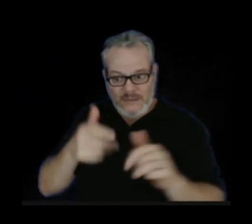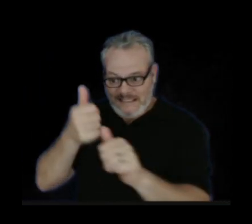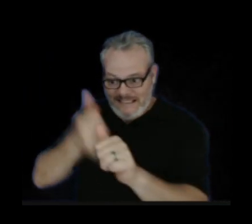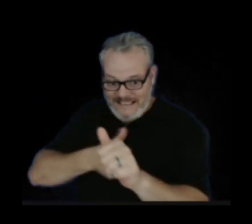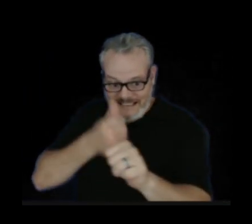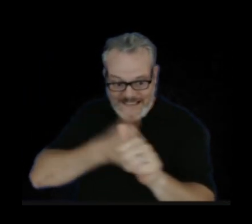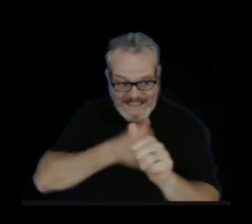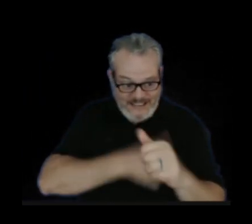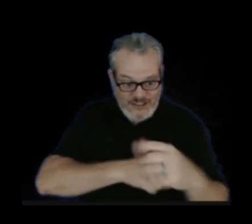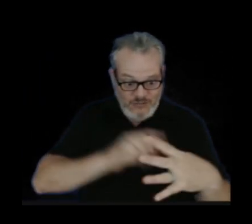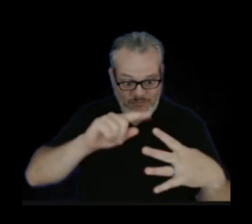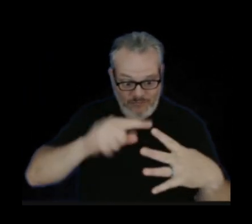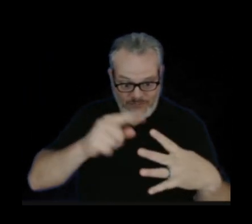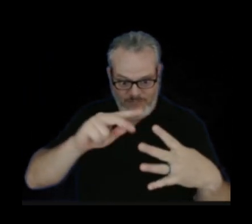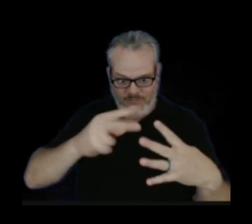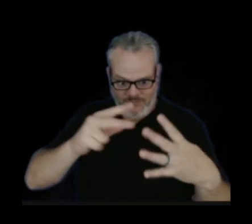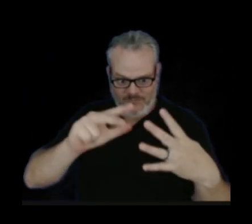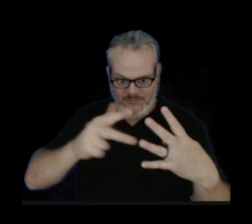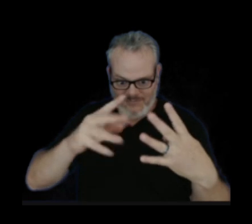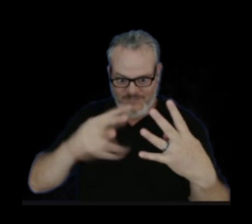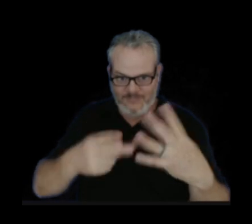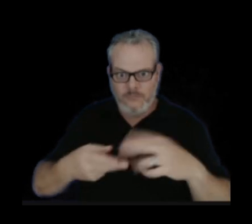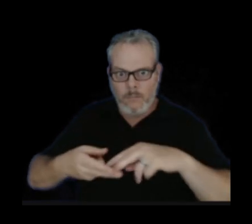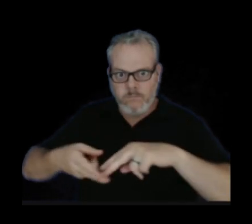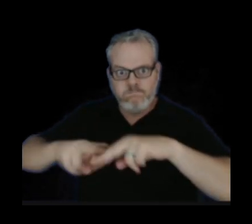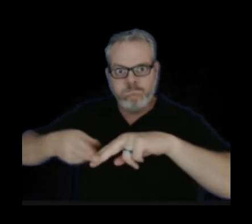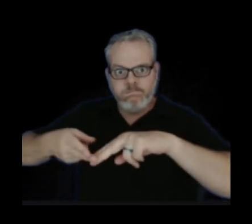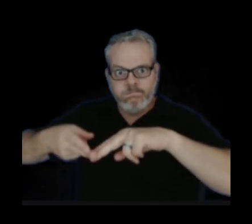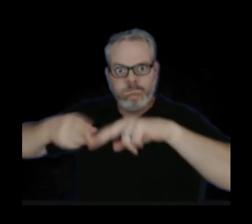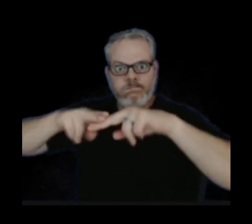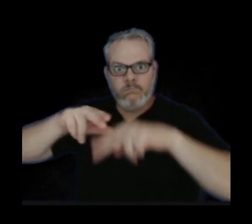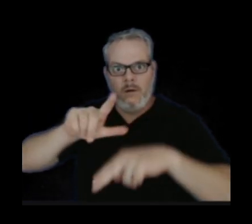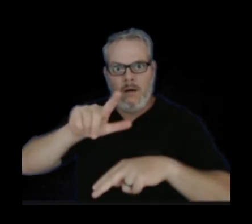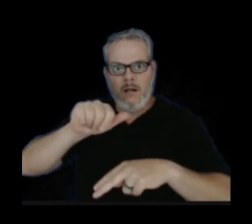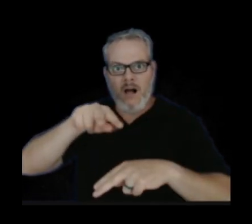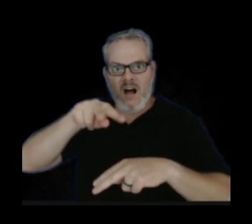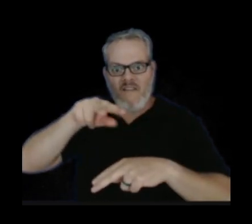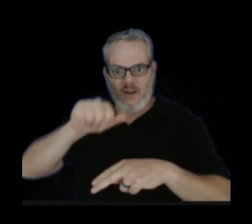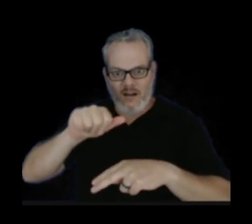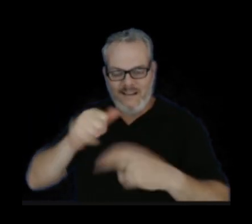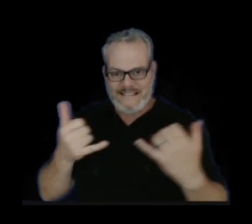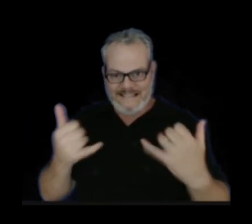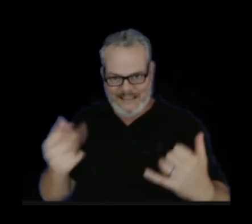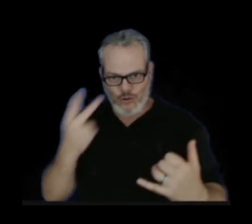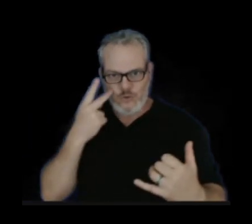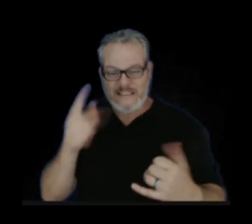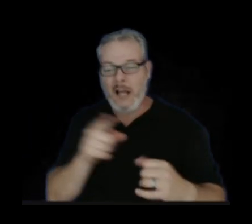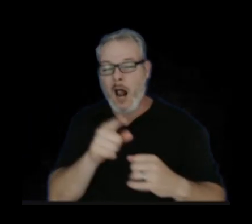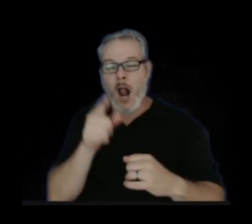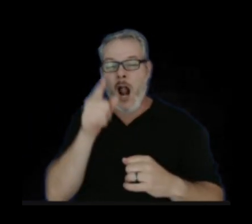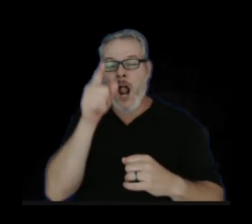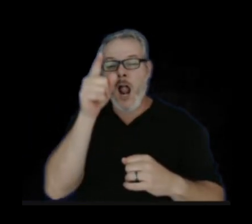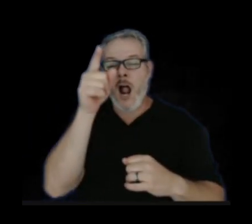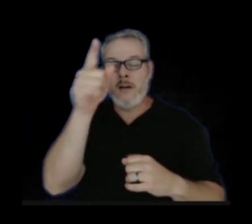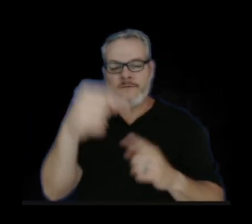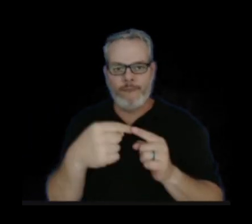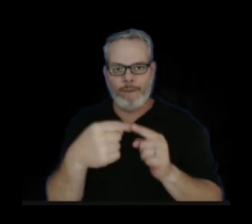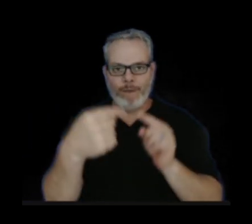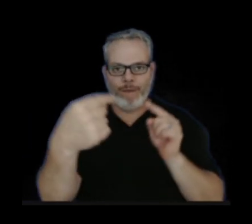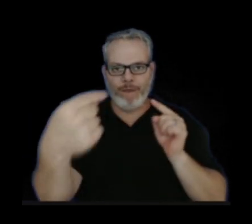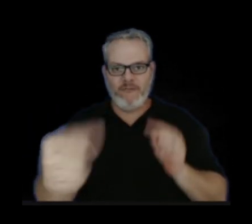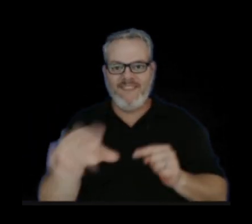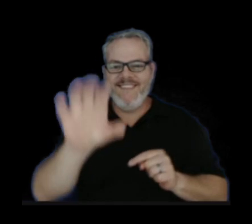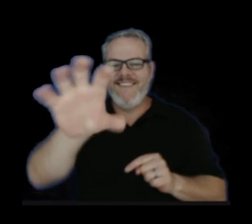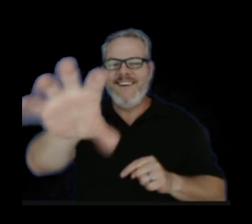lava coming out has increased. So here is a reverse angle of this latest phase with a fissure up